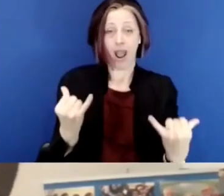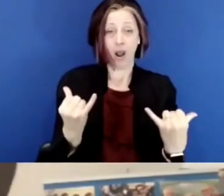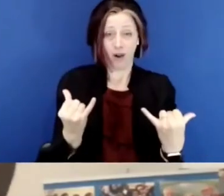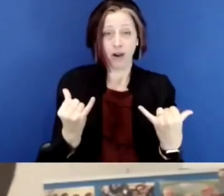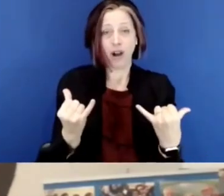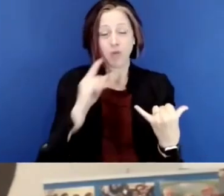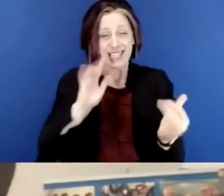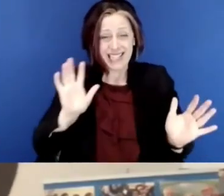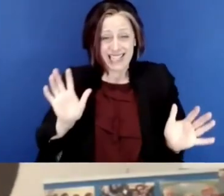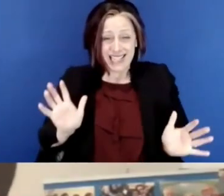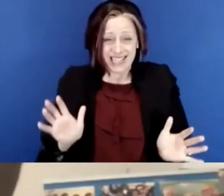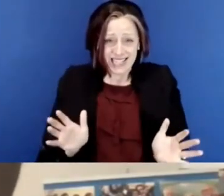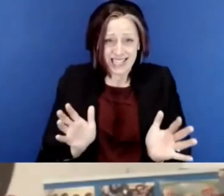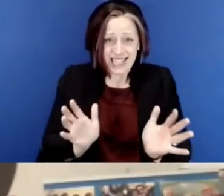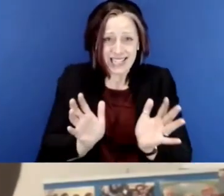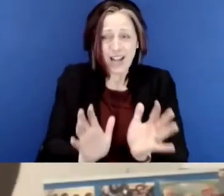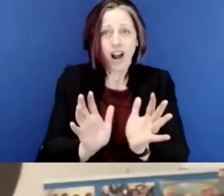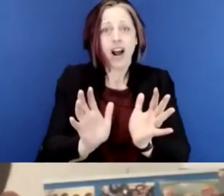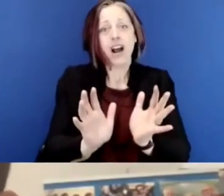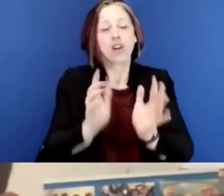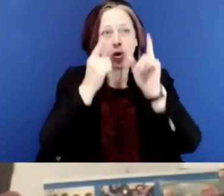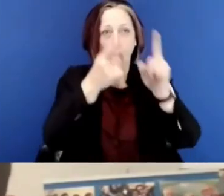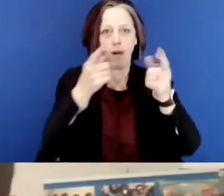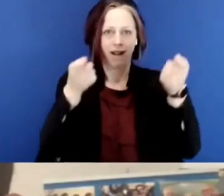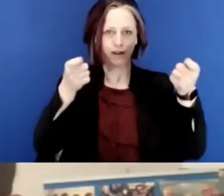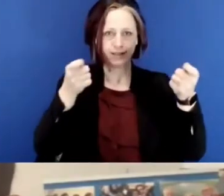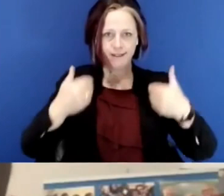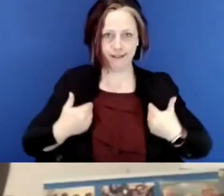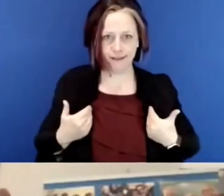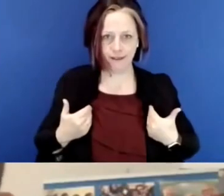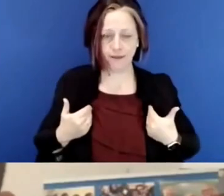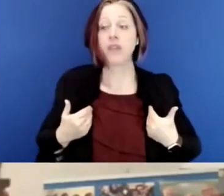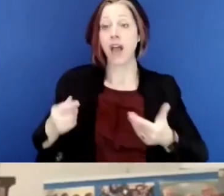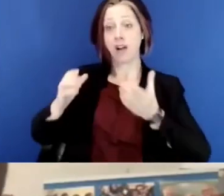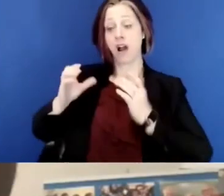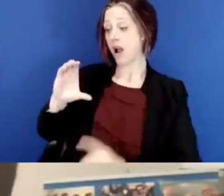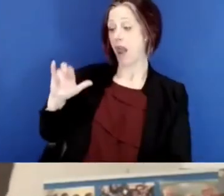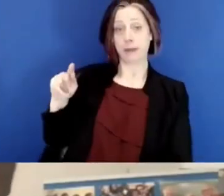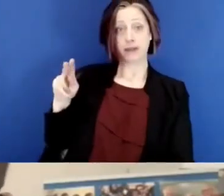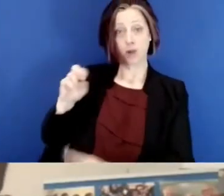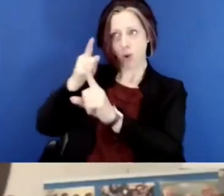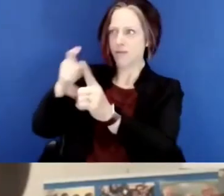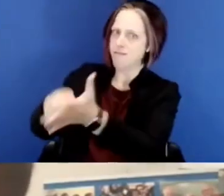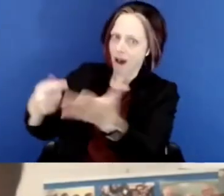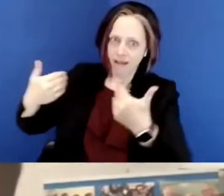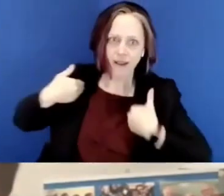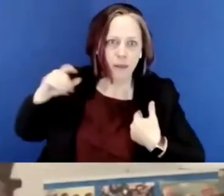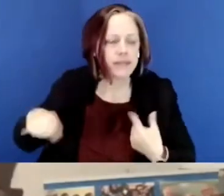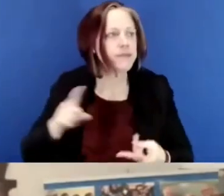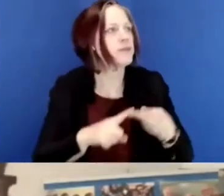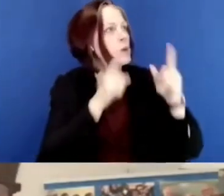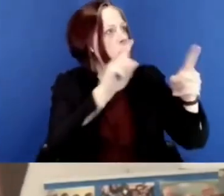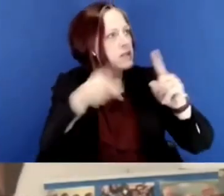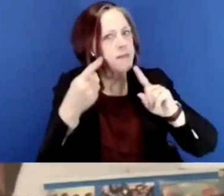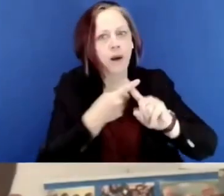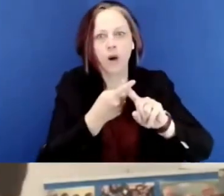we're now, uh, deeply moving towards, uh, governance by goals. So to speak, we have climate goals that we must